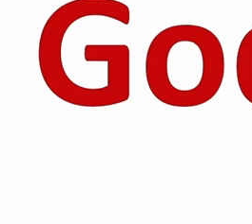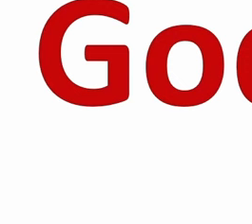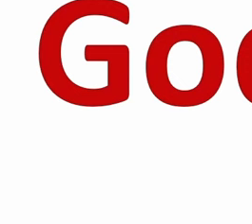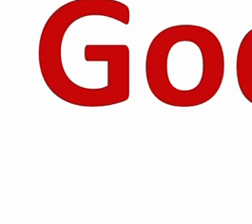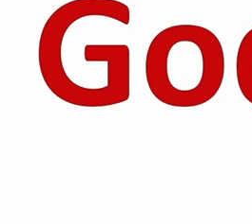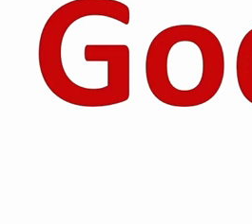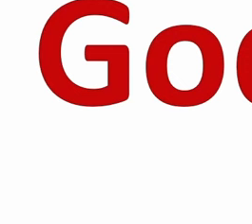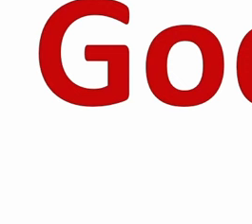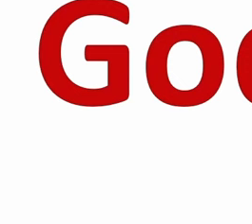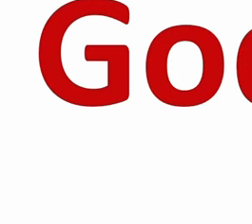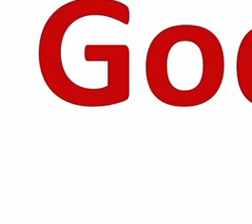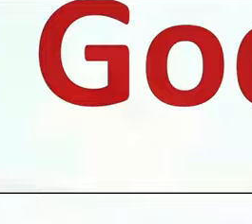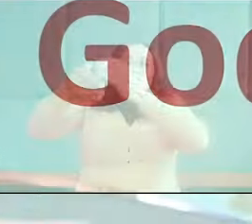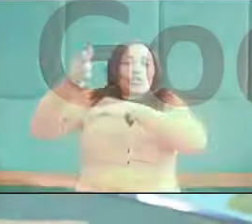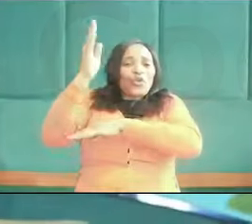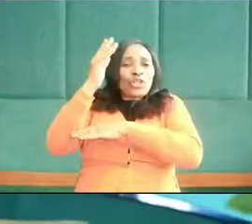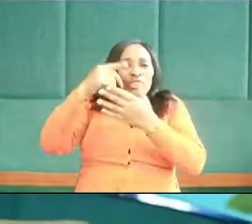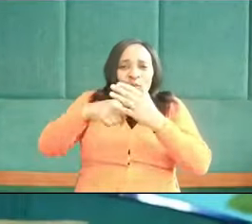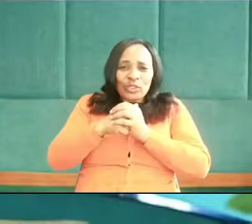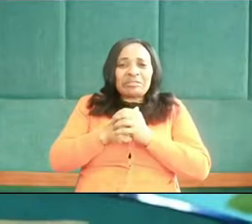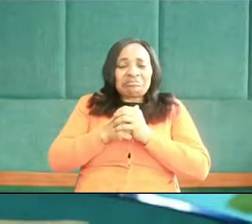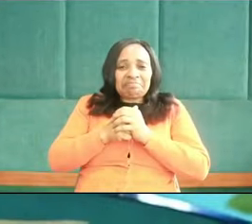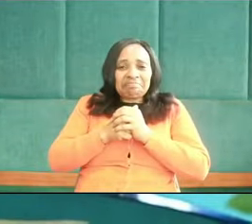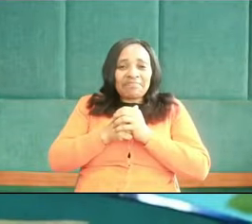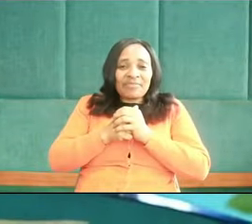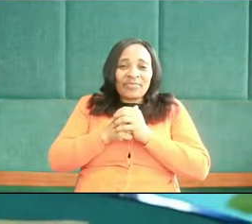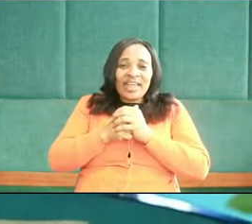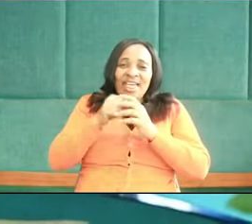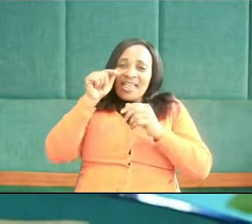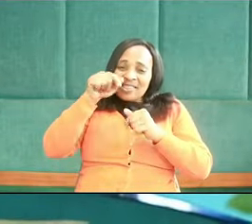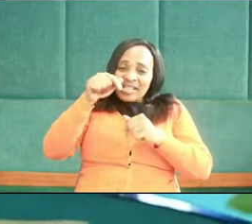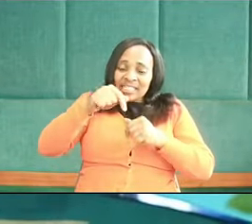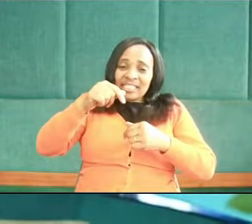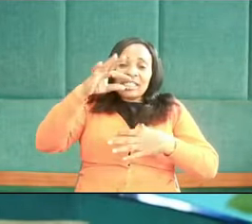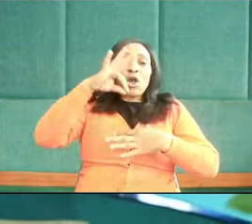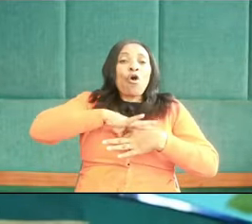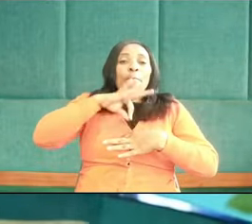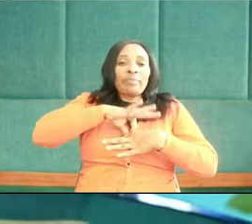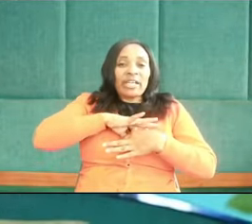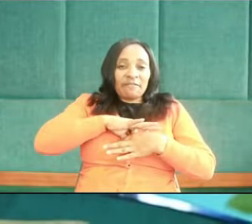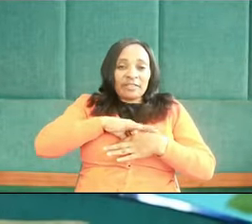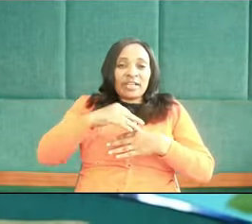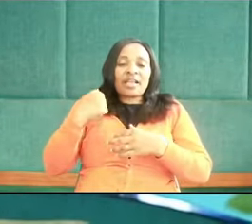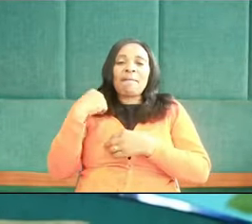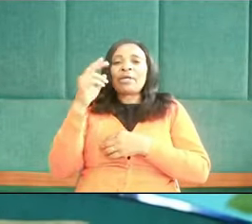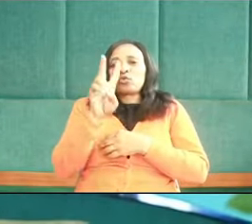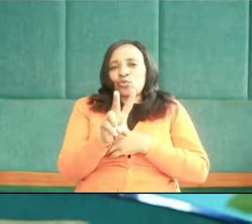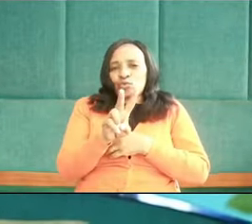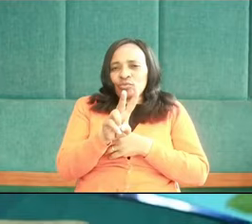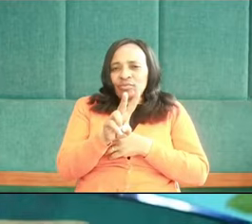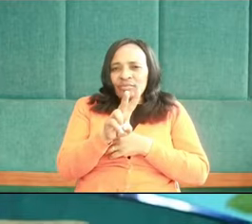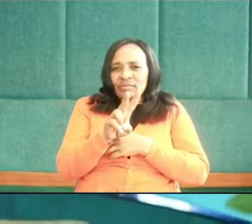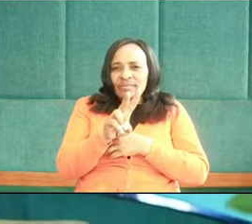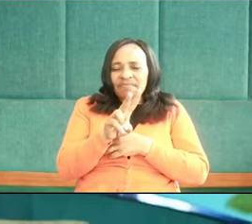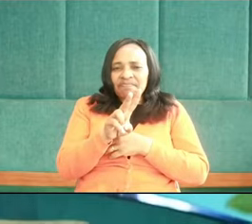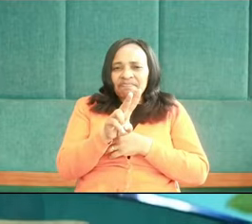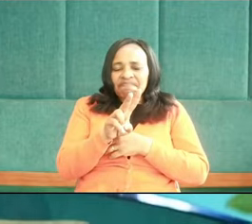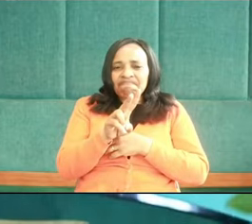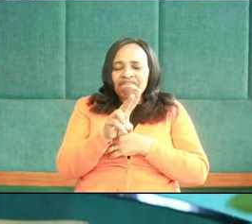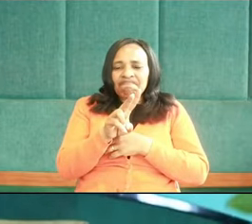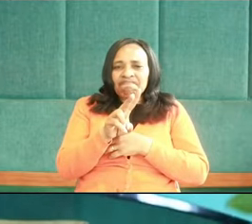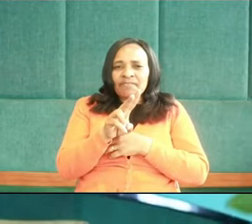Submission to God is priority number two. Submission to God.